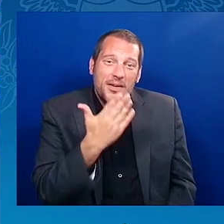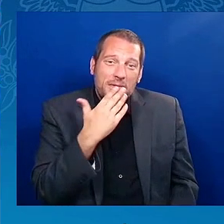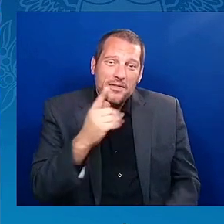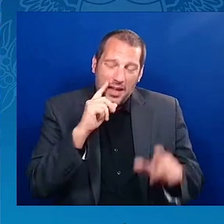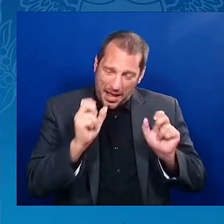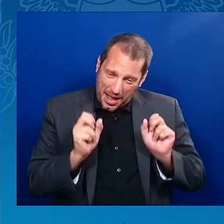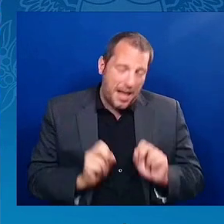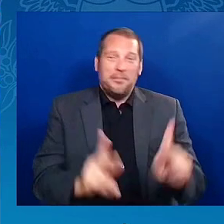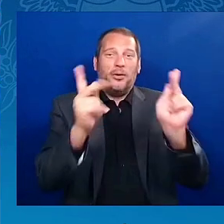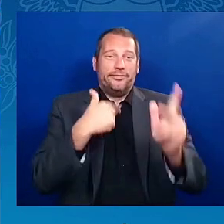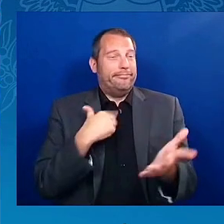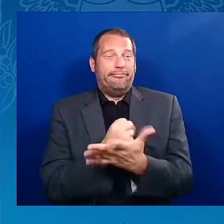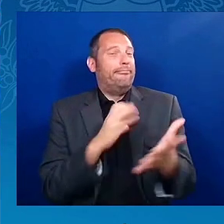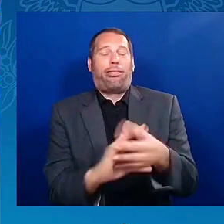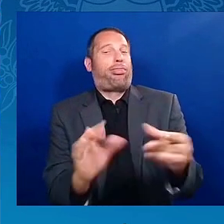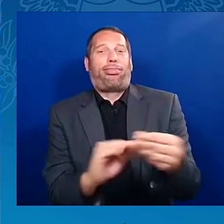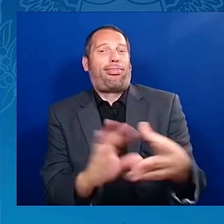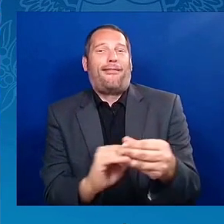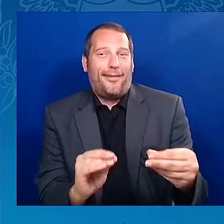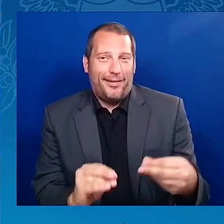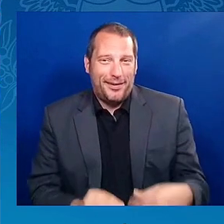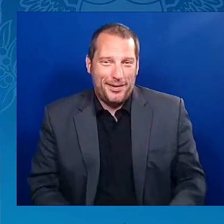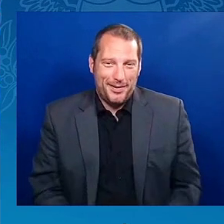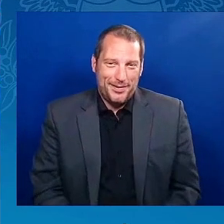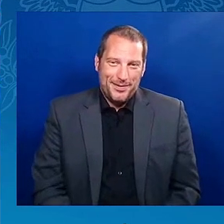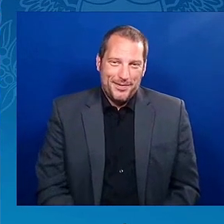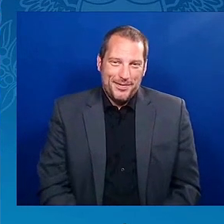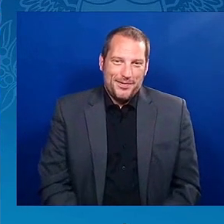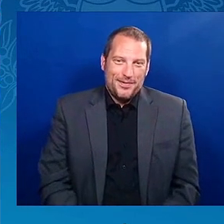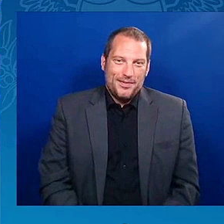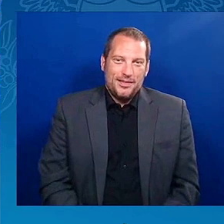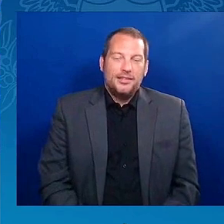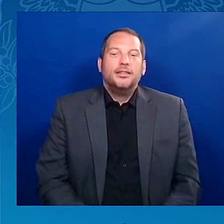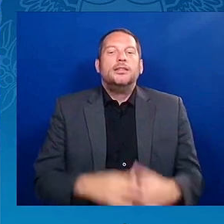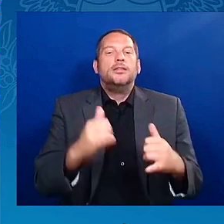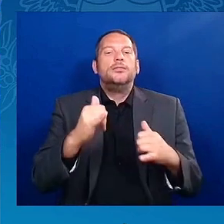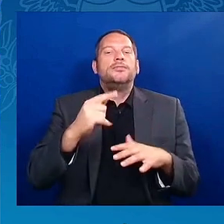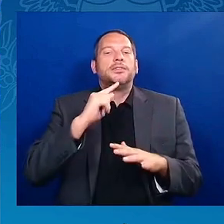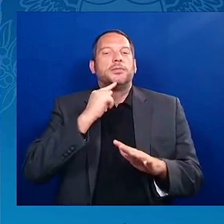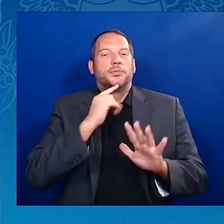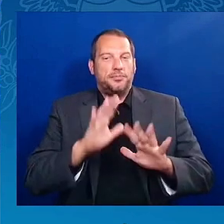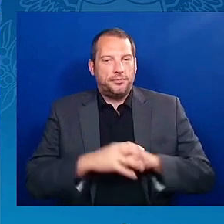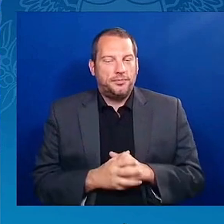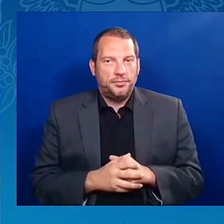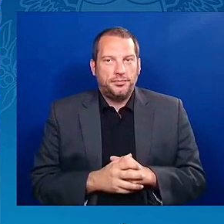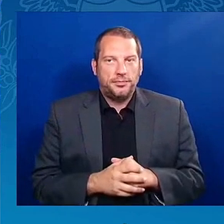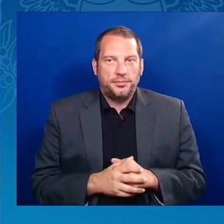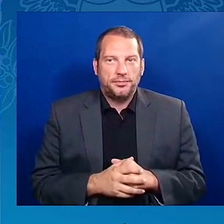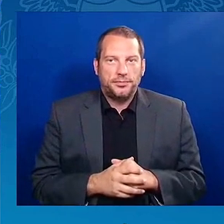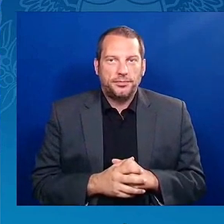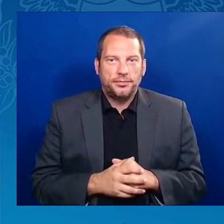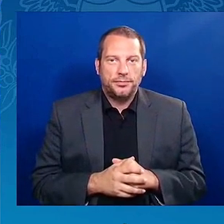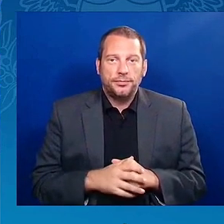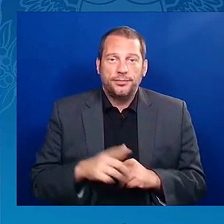conversation because it affects us all. It's about housing. And another thing that you've been involved in over the years has been about housing